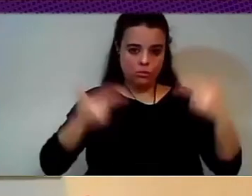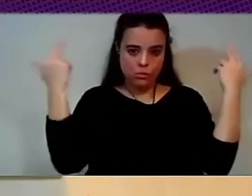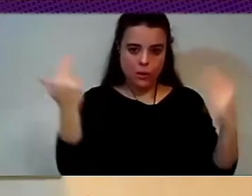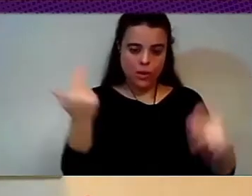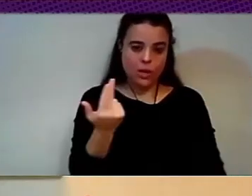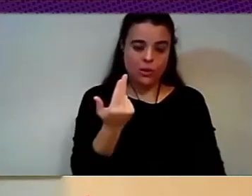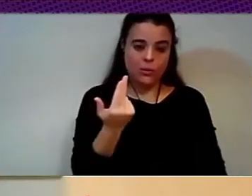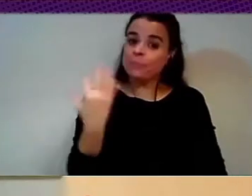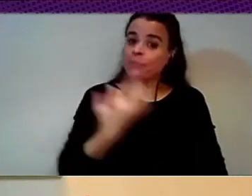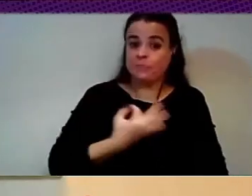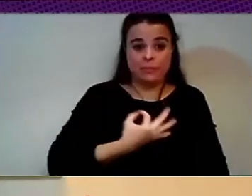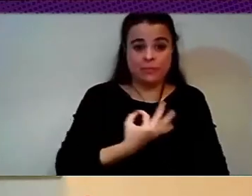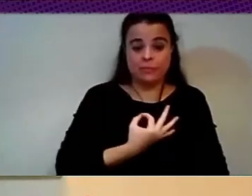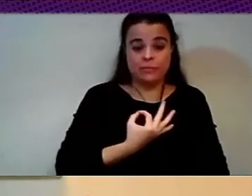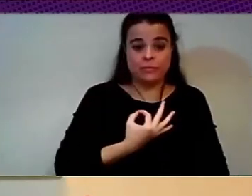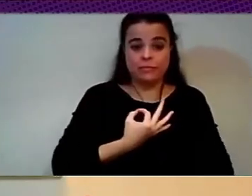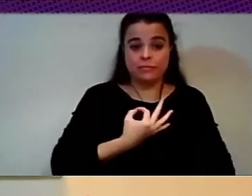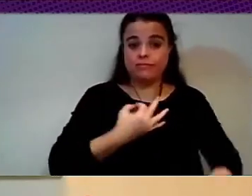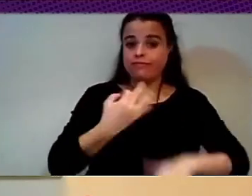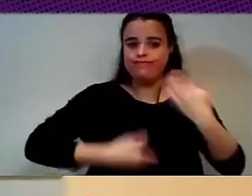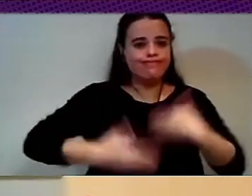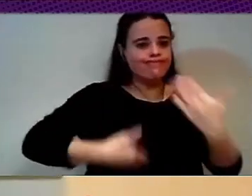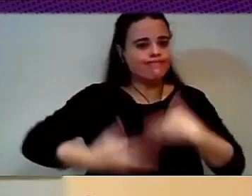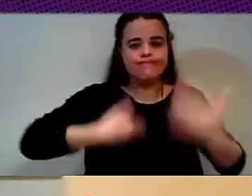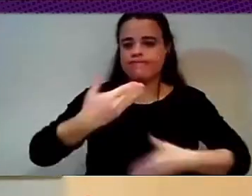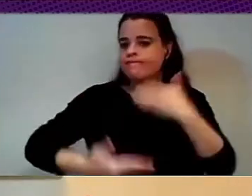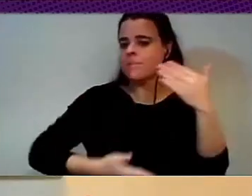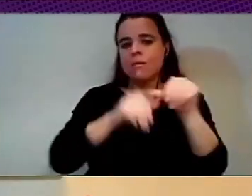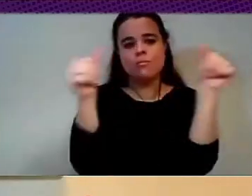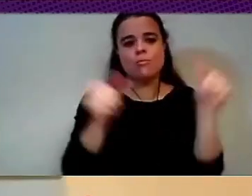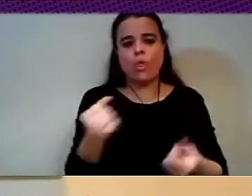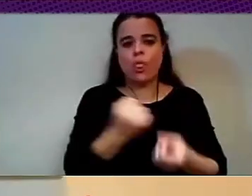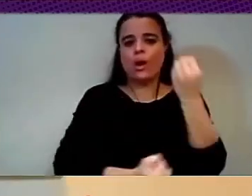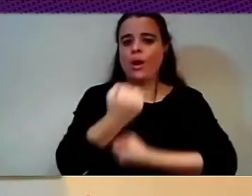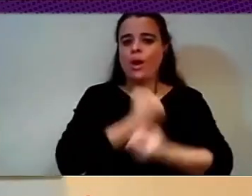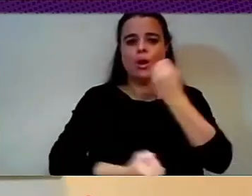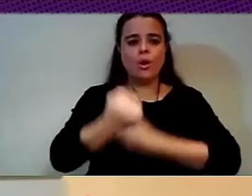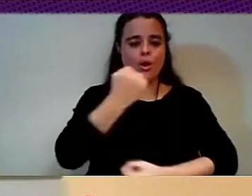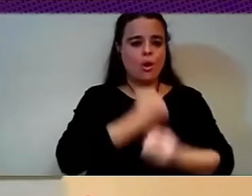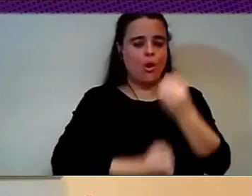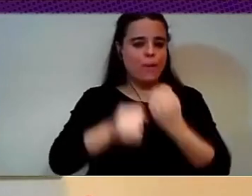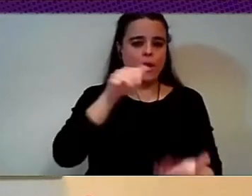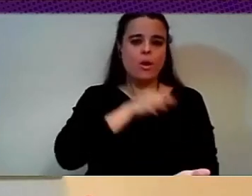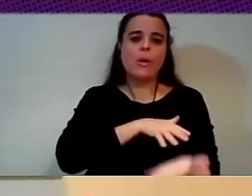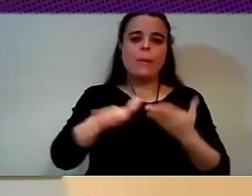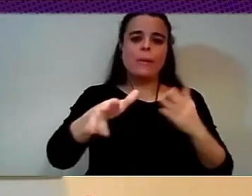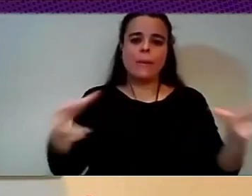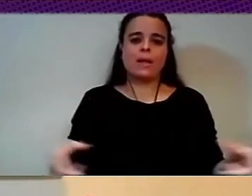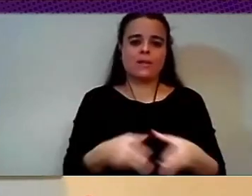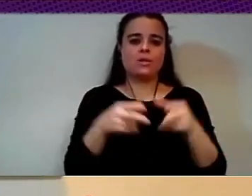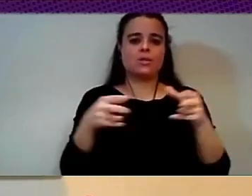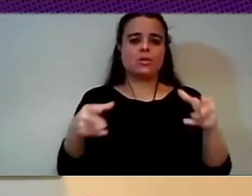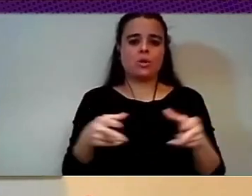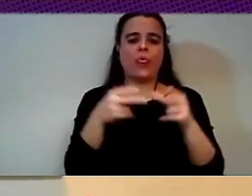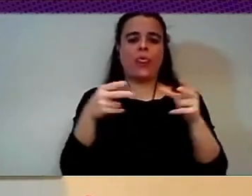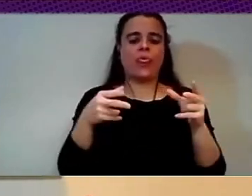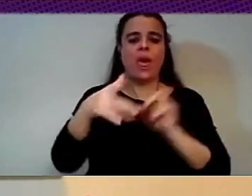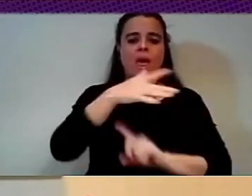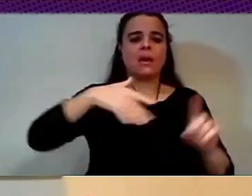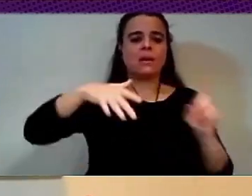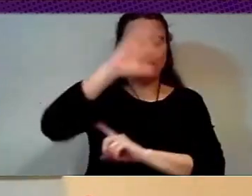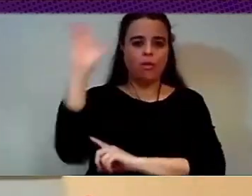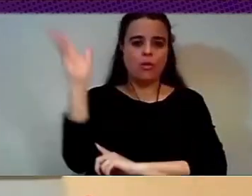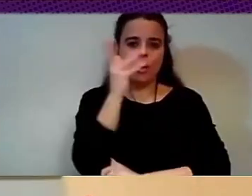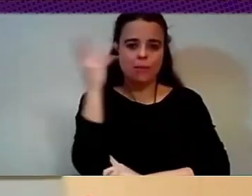which have environmental and social impact that we can measure and they're beneficial to society, and that respect fundamental rights of citizens,